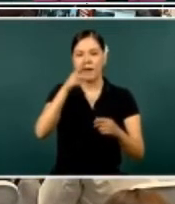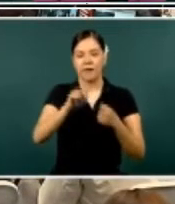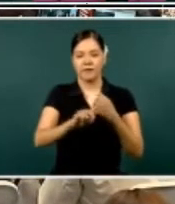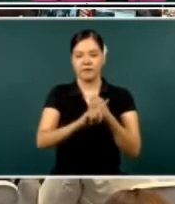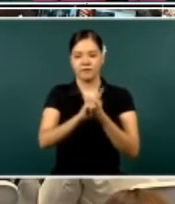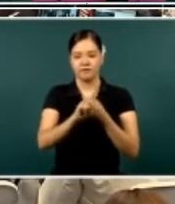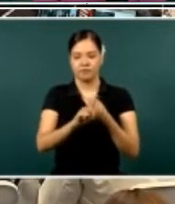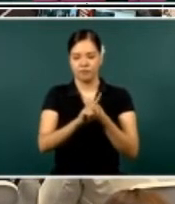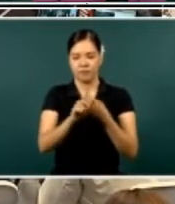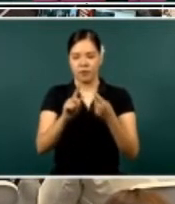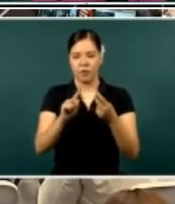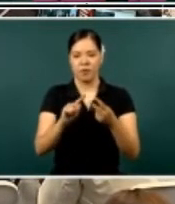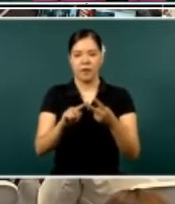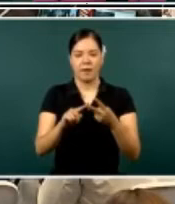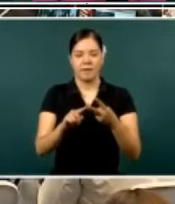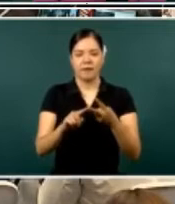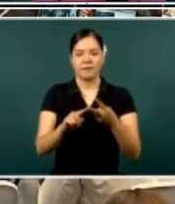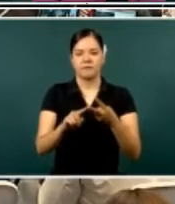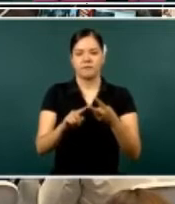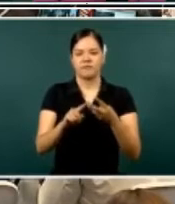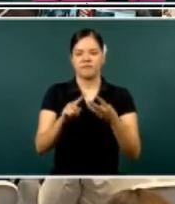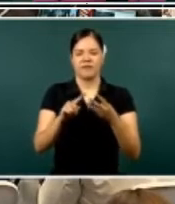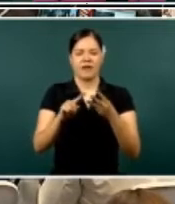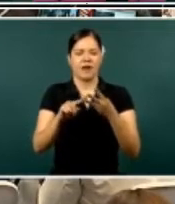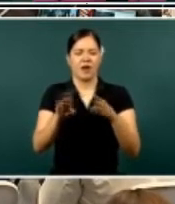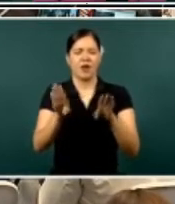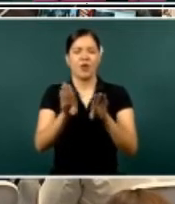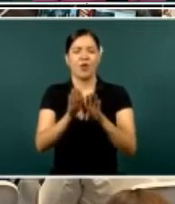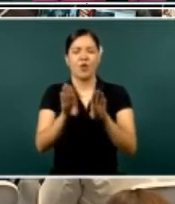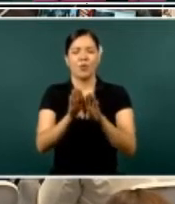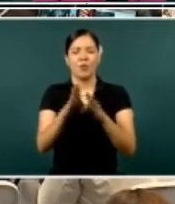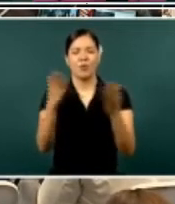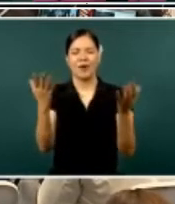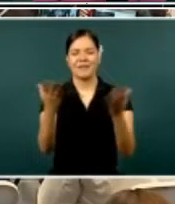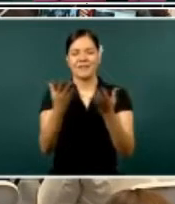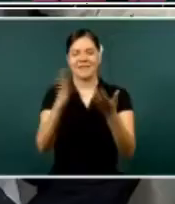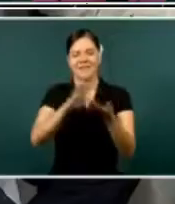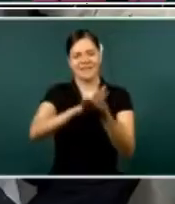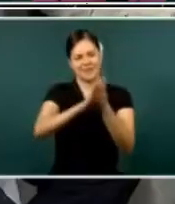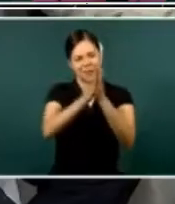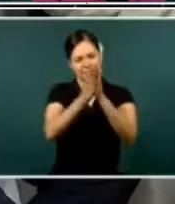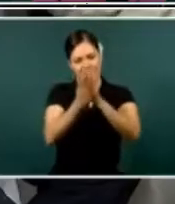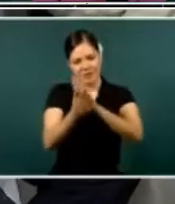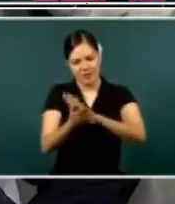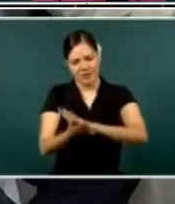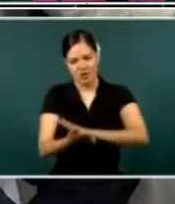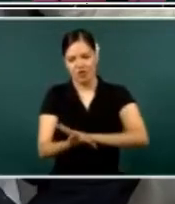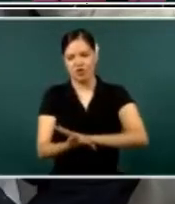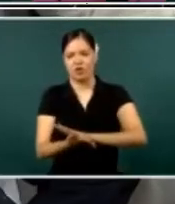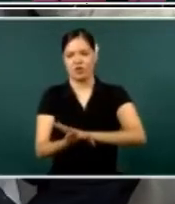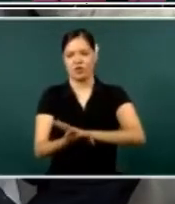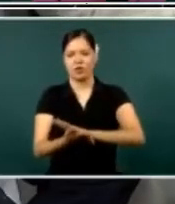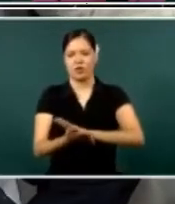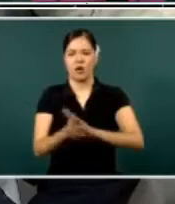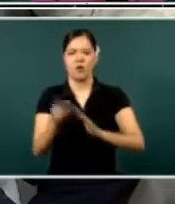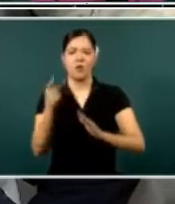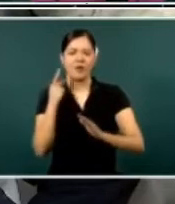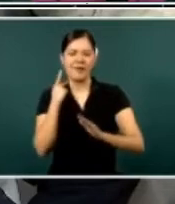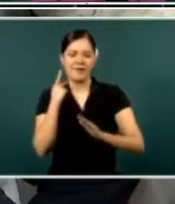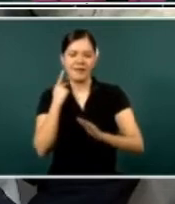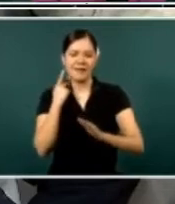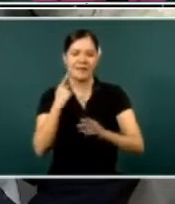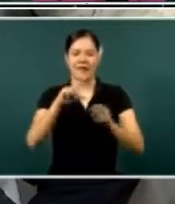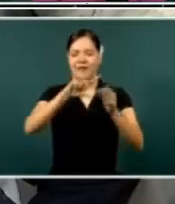planning as to how we are going to make this judicial and political